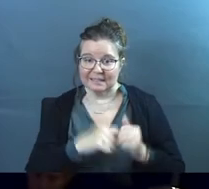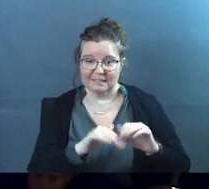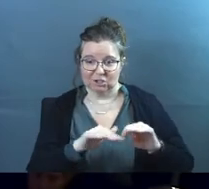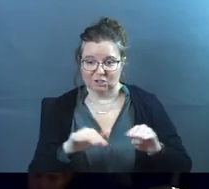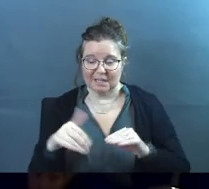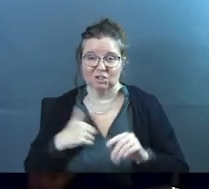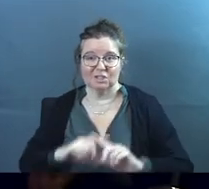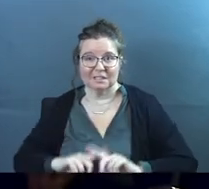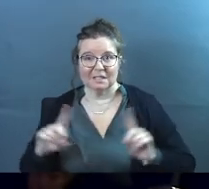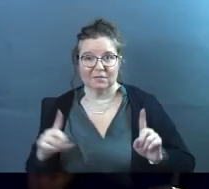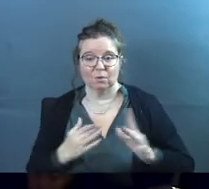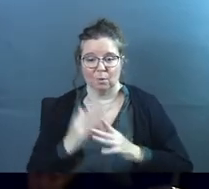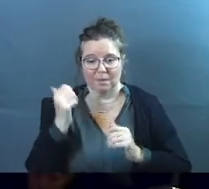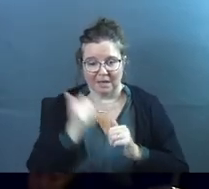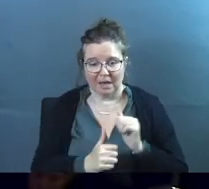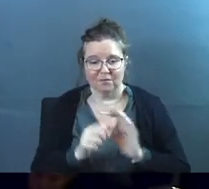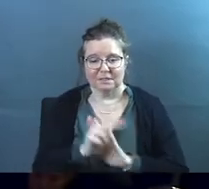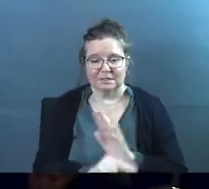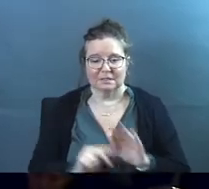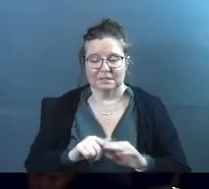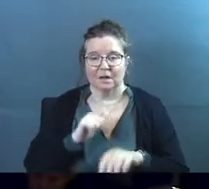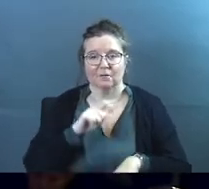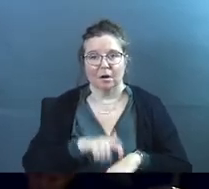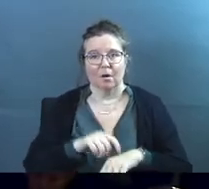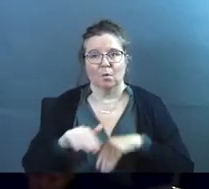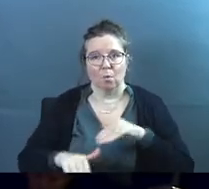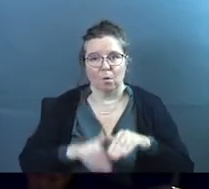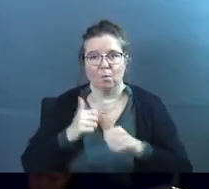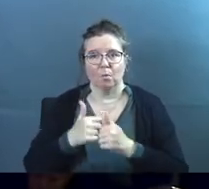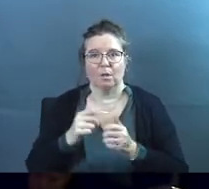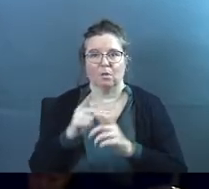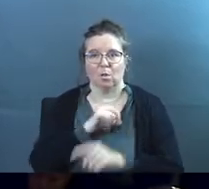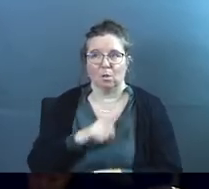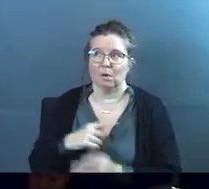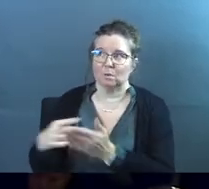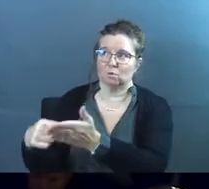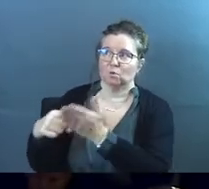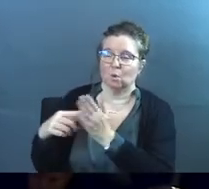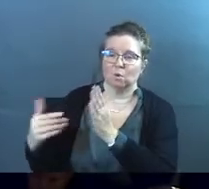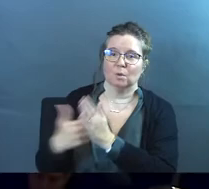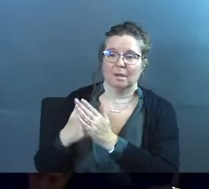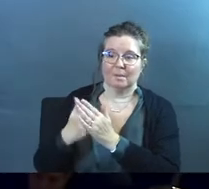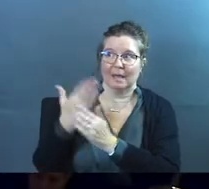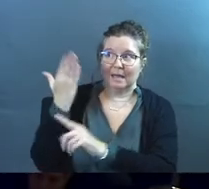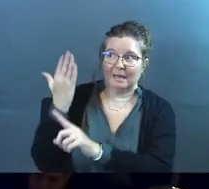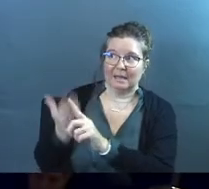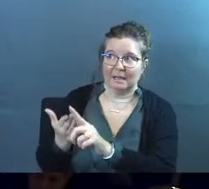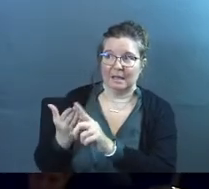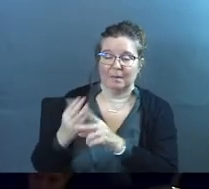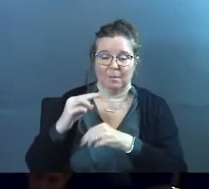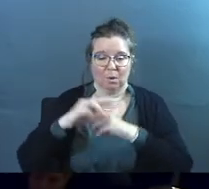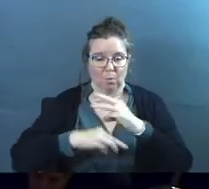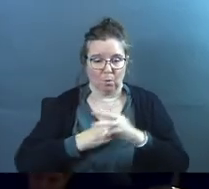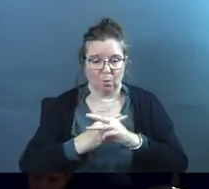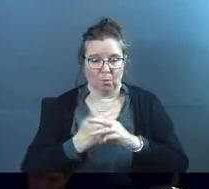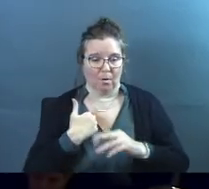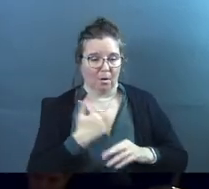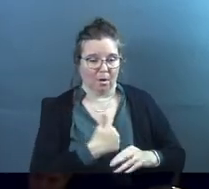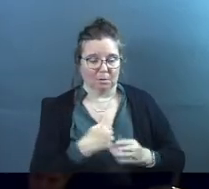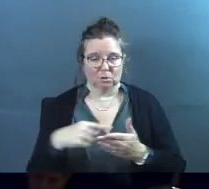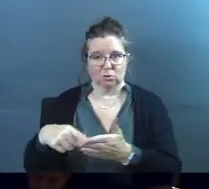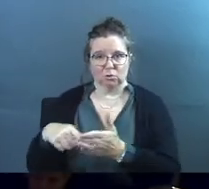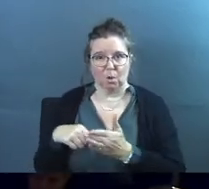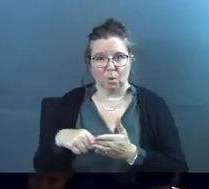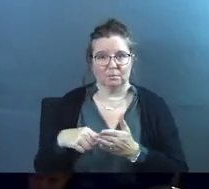stage is different, right? And throughout every season of our walk with the Lord, he will reveal new things about him, about this world, about us, about his plans to